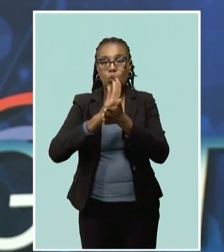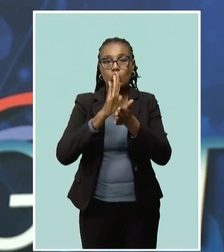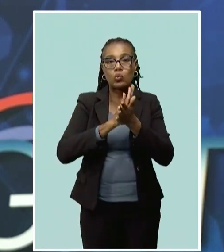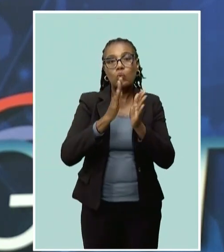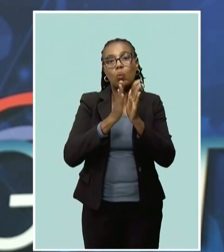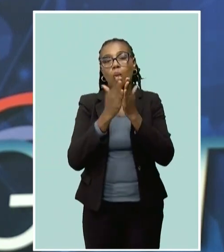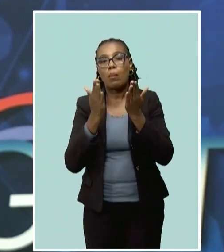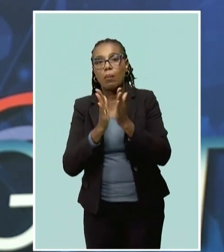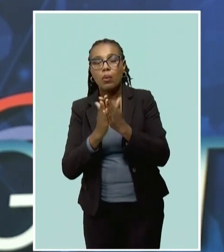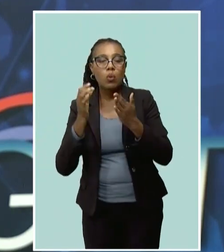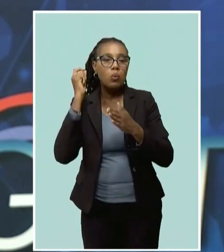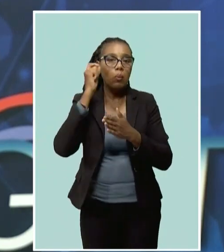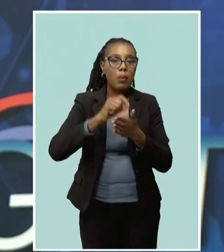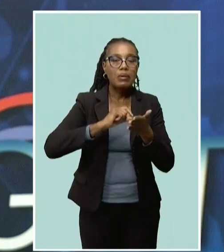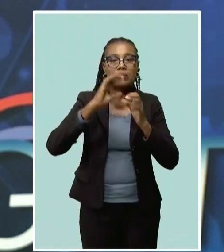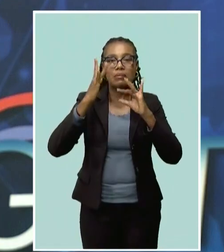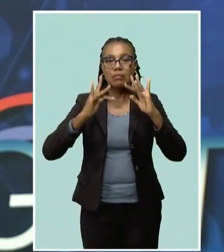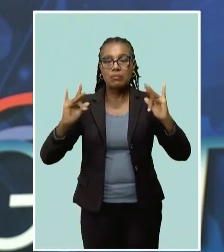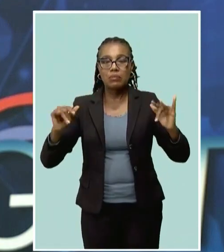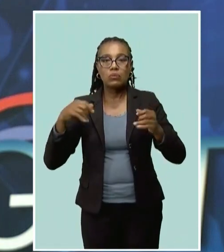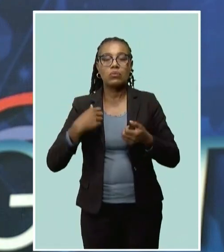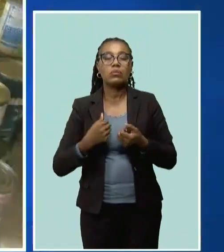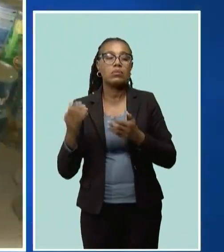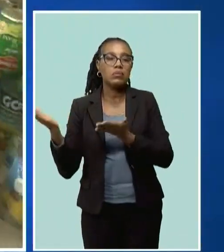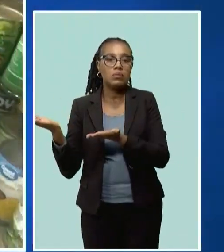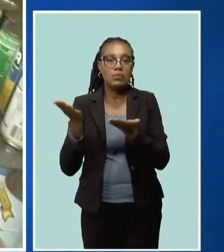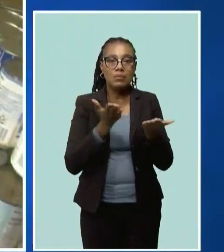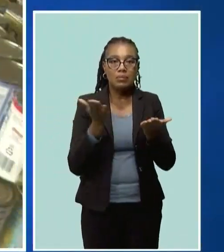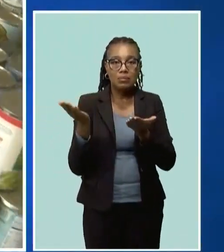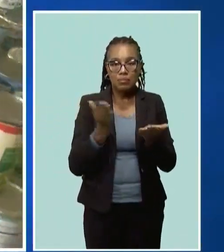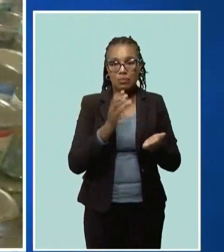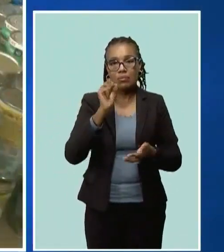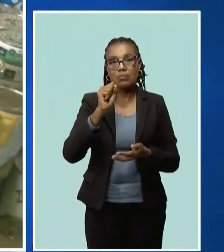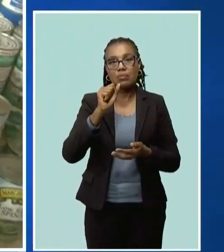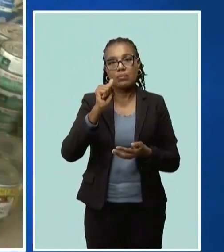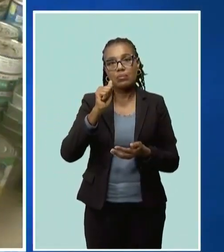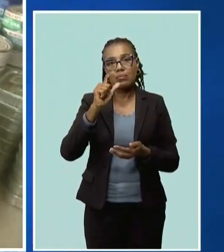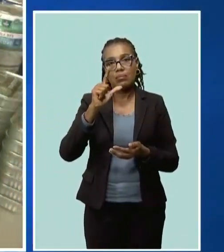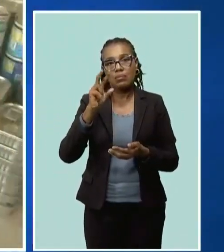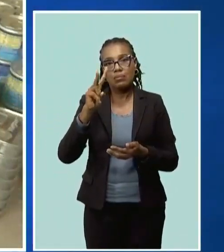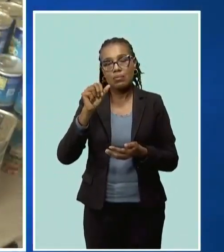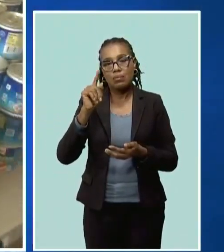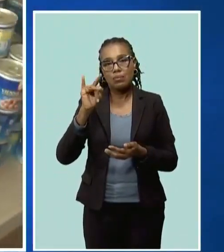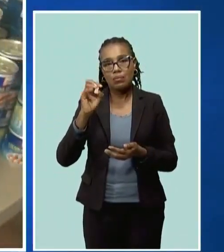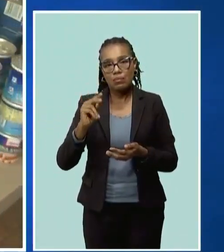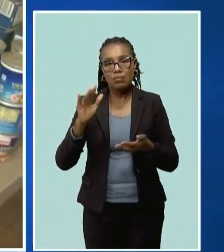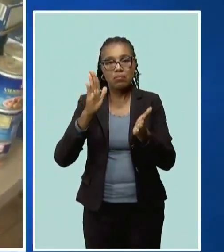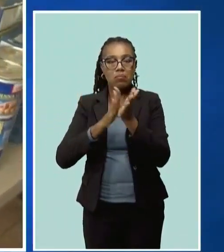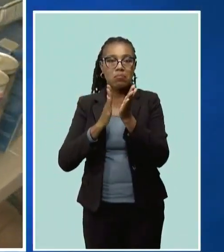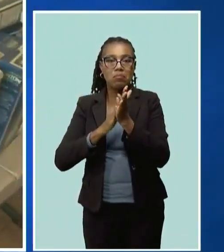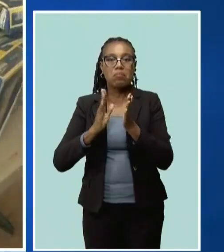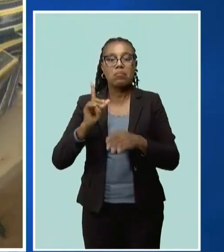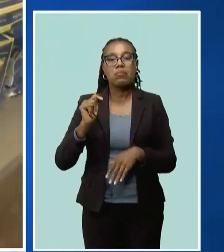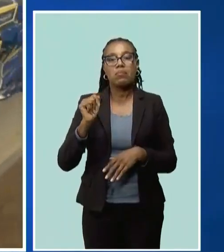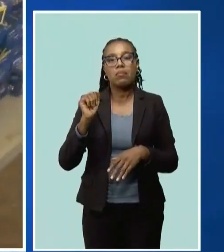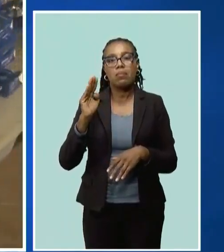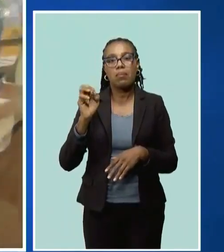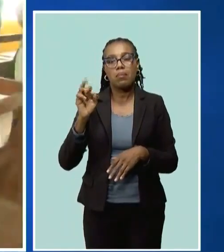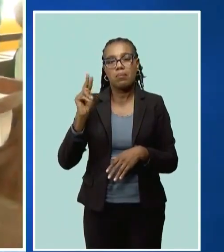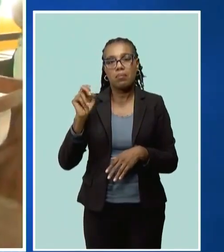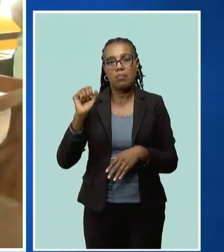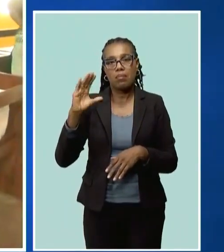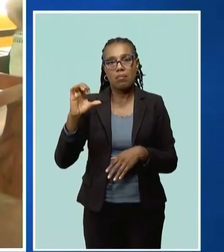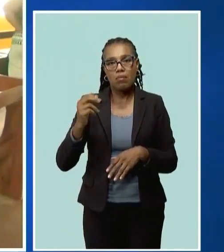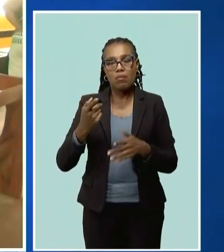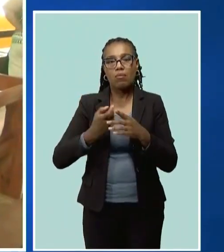in time for back-to-school. The Salvation and Praise Tabernacle of North Carolina will be donating approximately 250